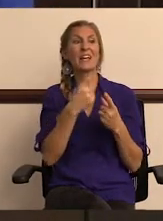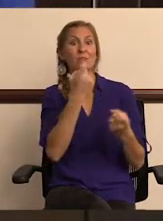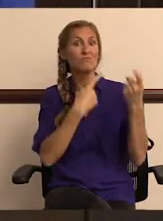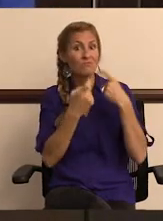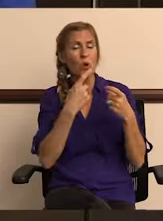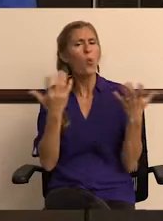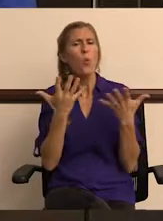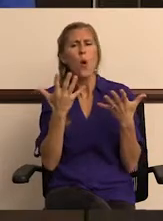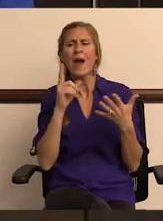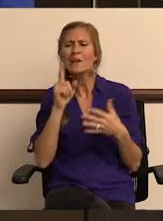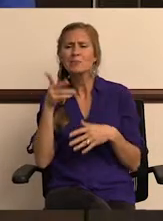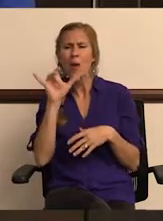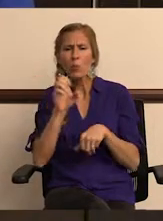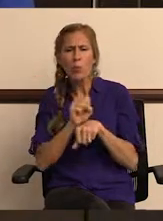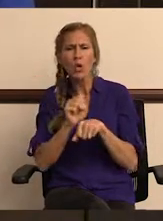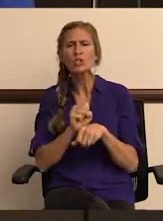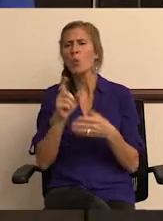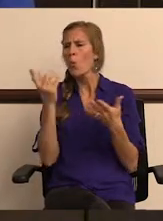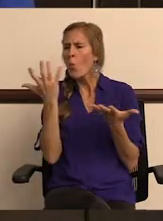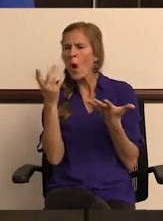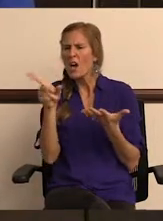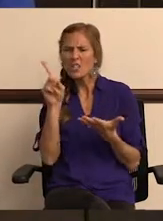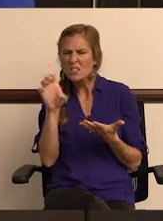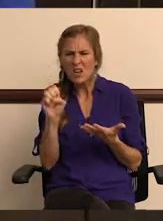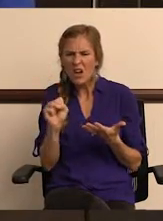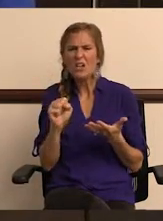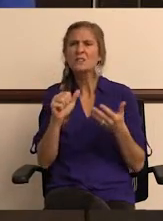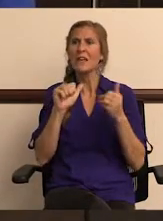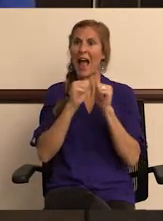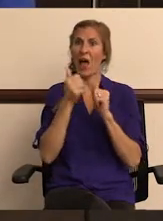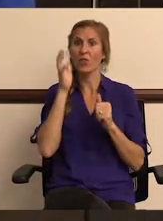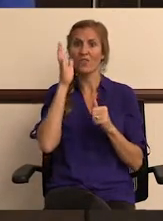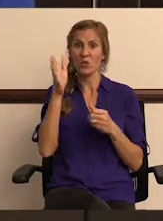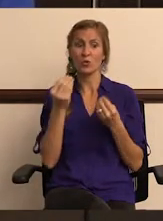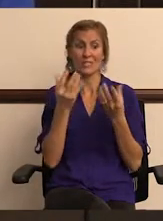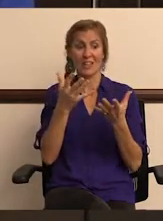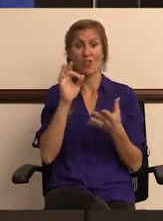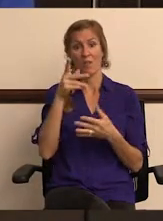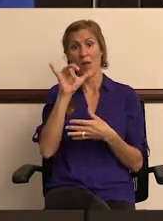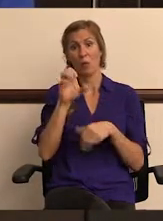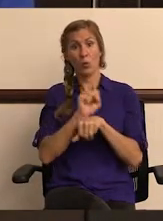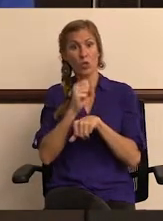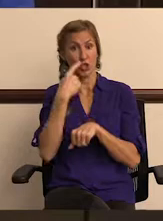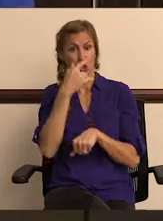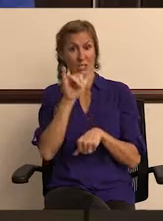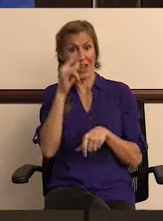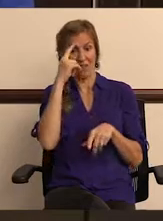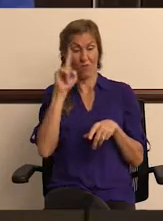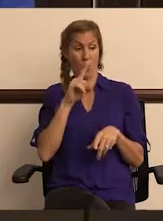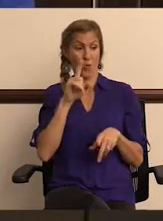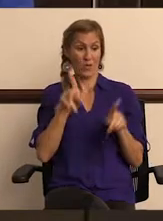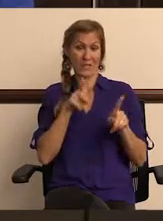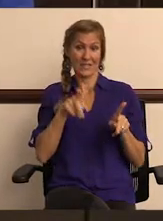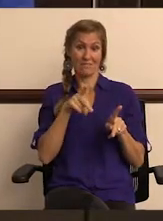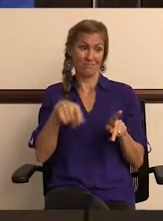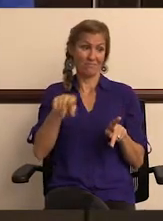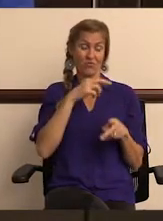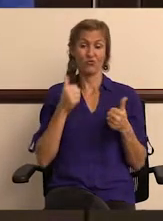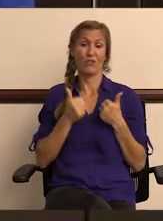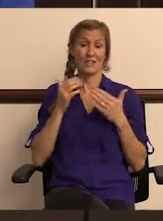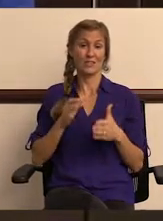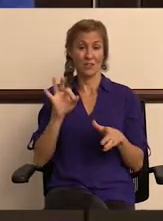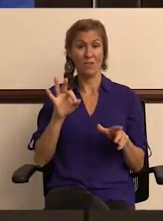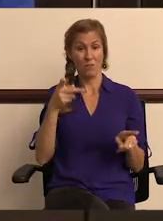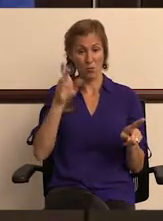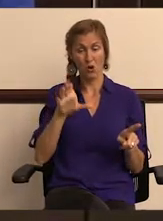to the Q&A what it is Public Works does, how you do it, and what the future of service delivery in Public Works looks like for the citizens of Palm Coast.